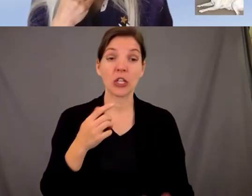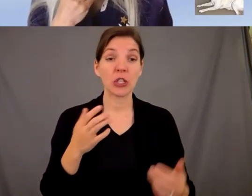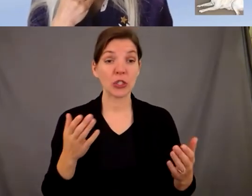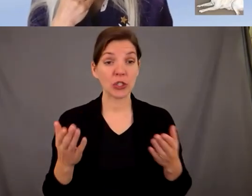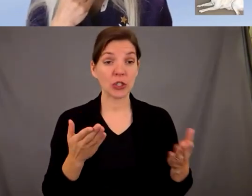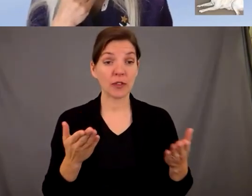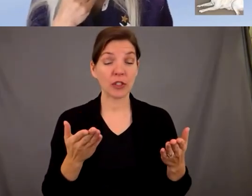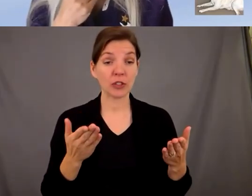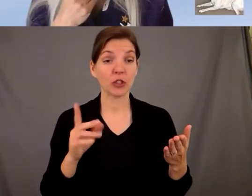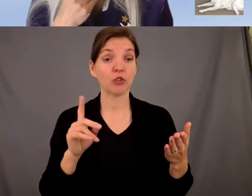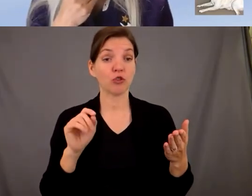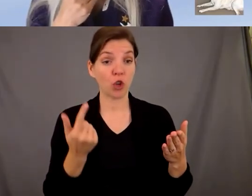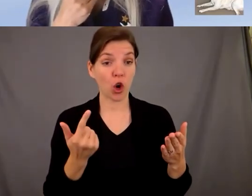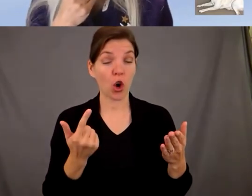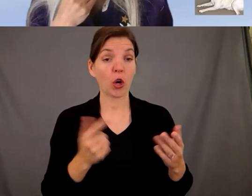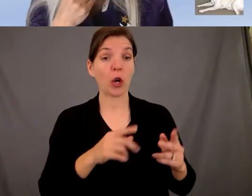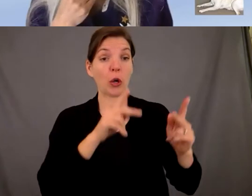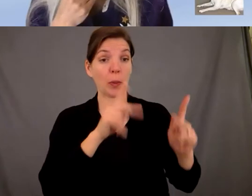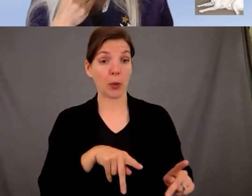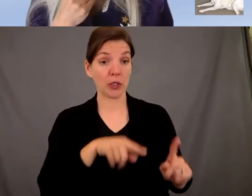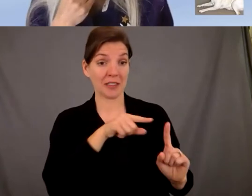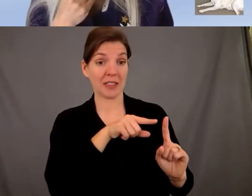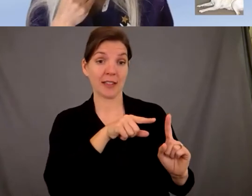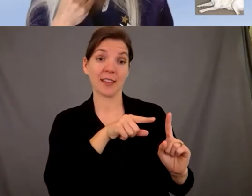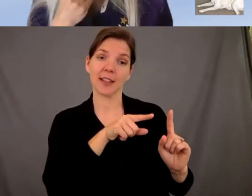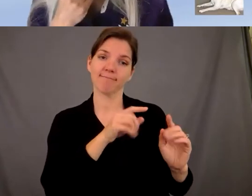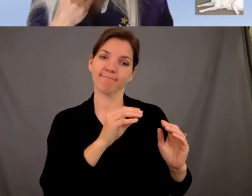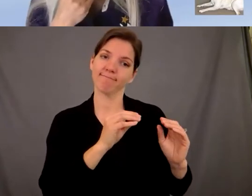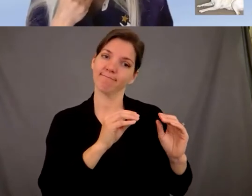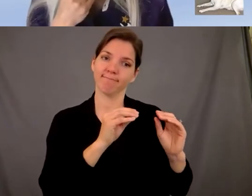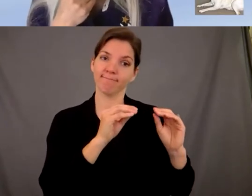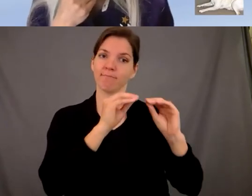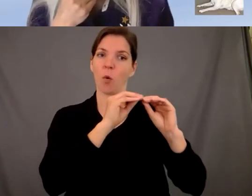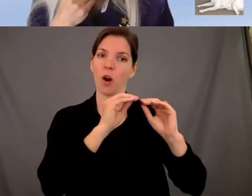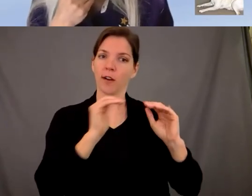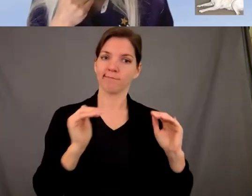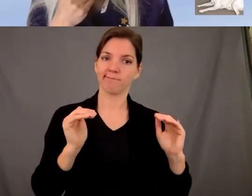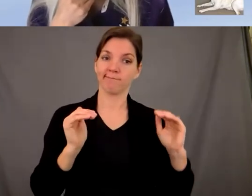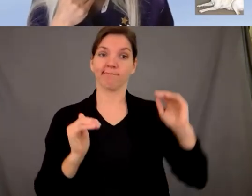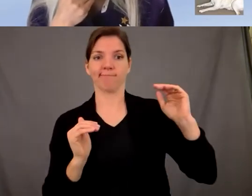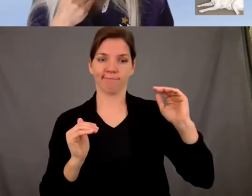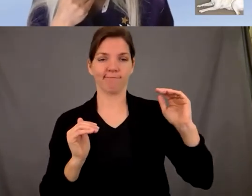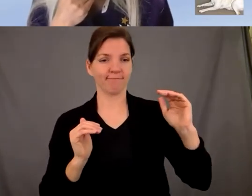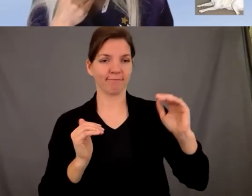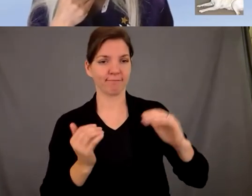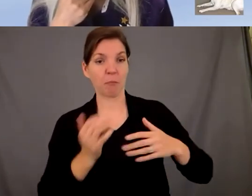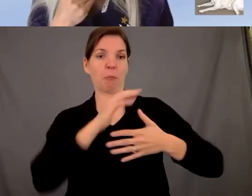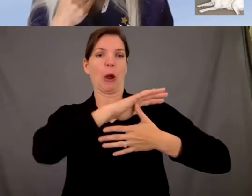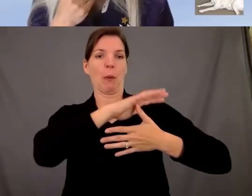is takes priority there i i believe i could be wrong about this i will double check um